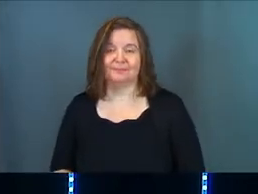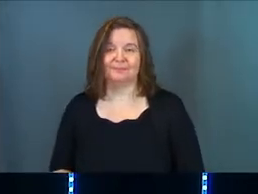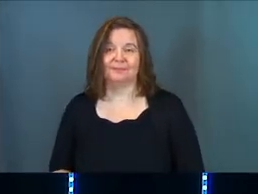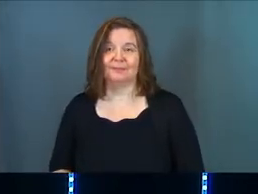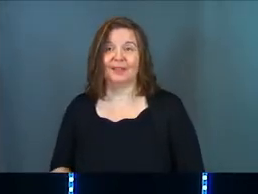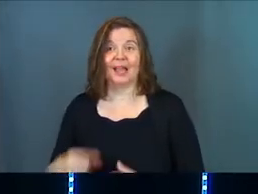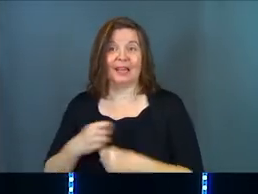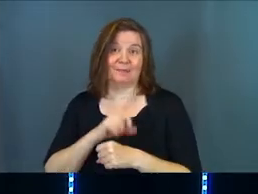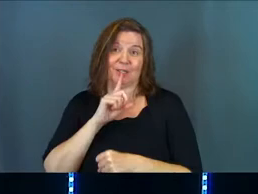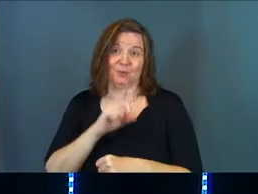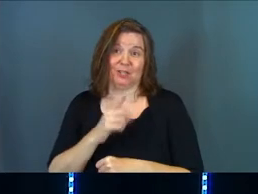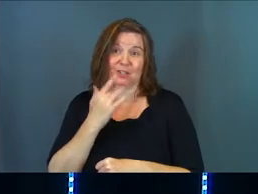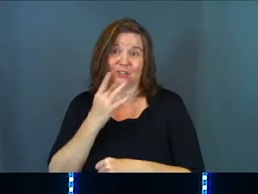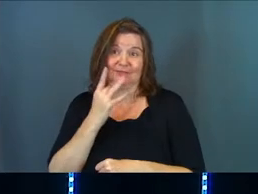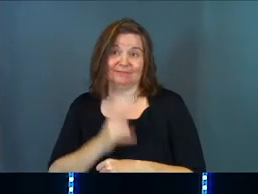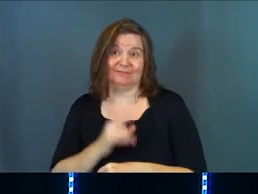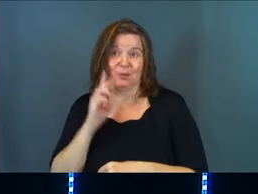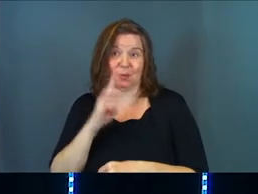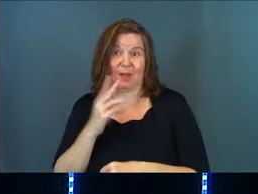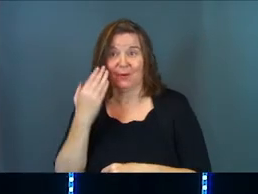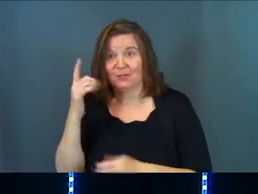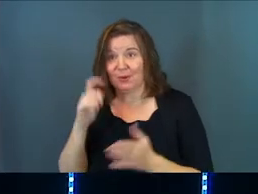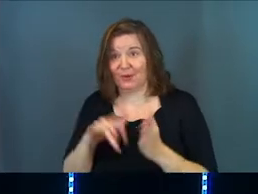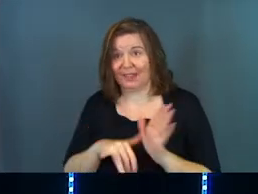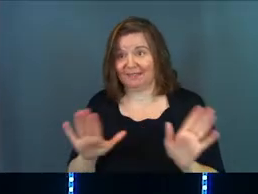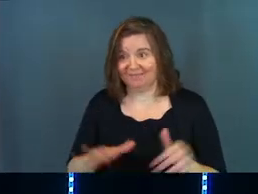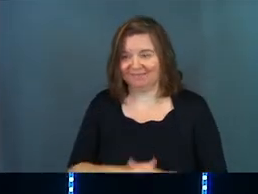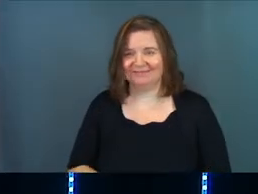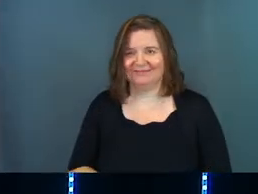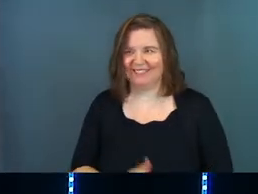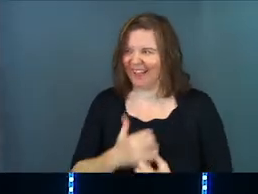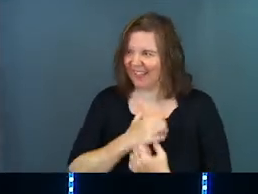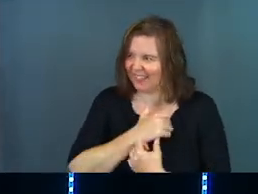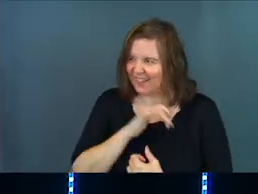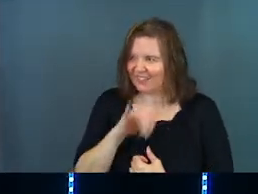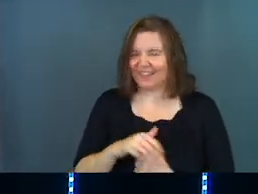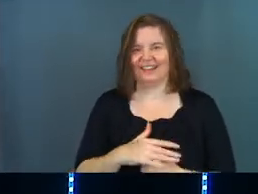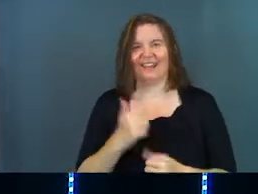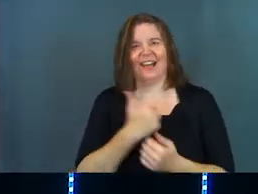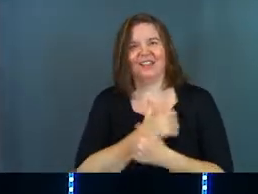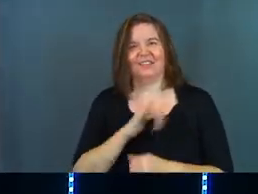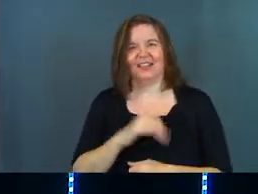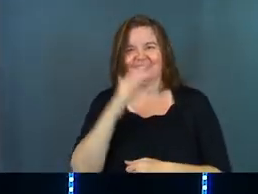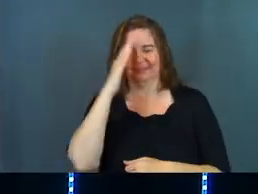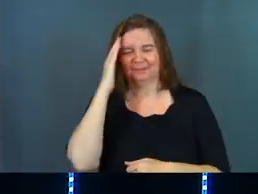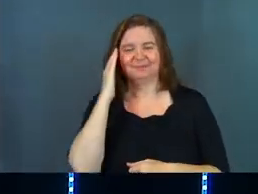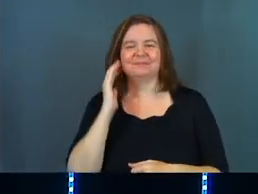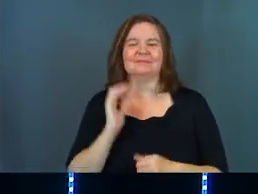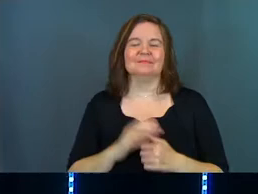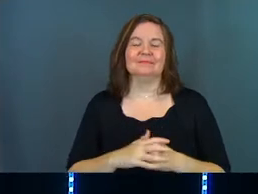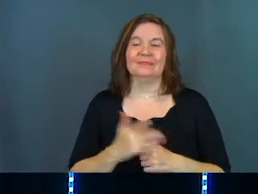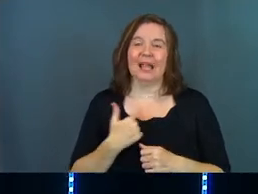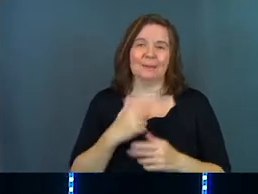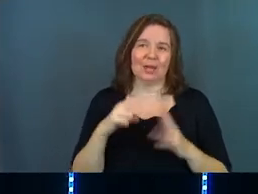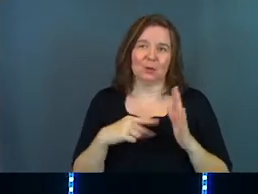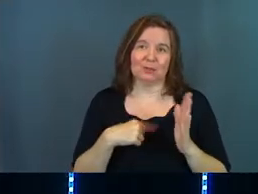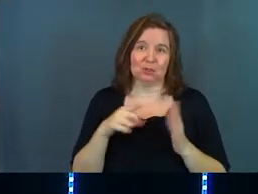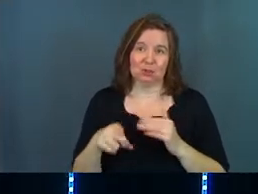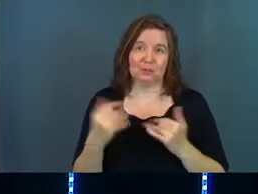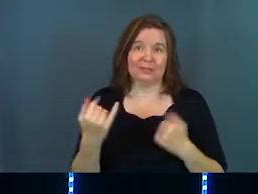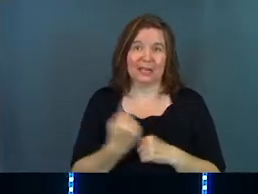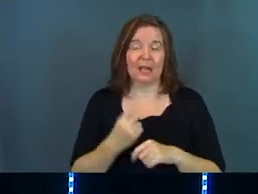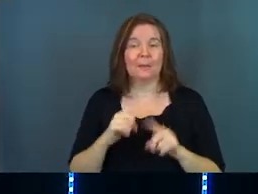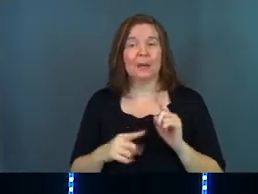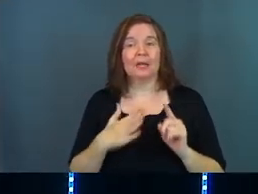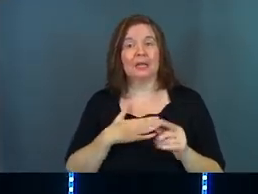And he makes really good wine. I don't know if you noticed that. I love that. I love that. I'm not going to read this to you